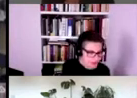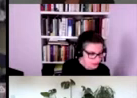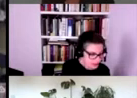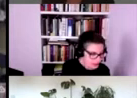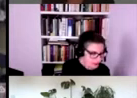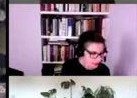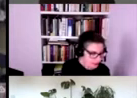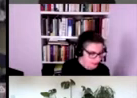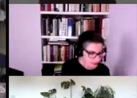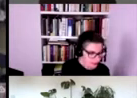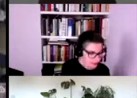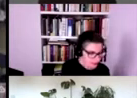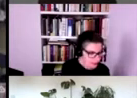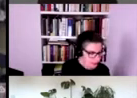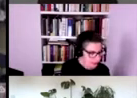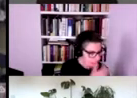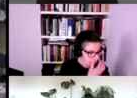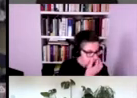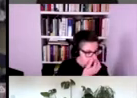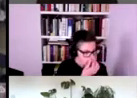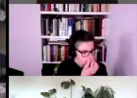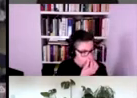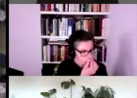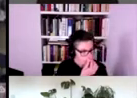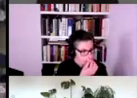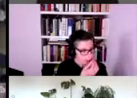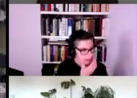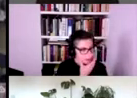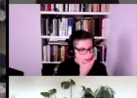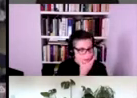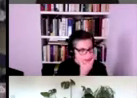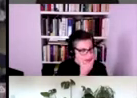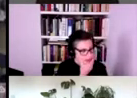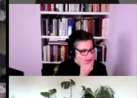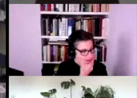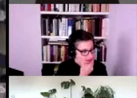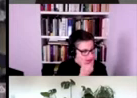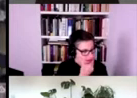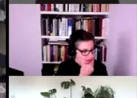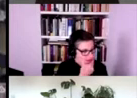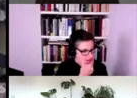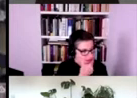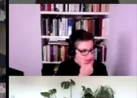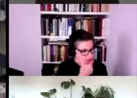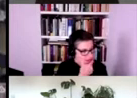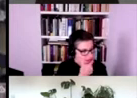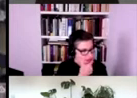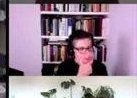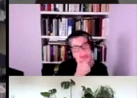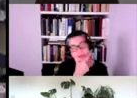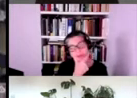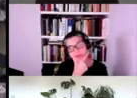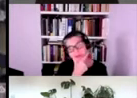communicate my needs and how i wanted the work to look um another person who was